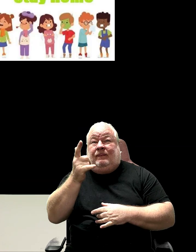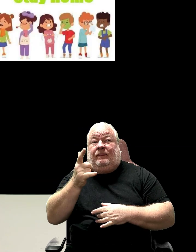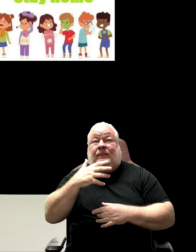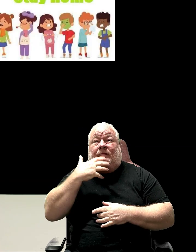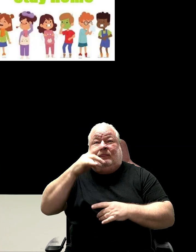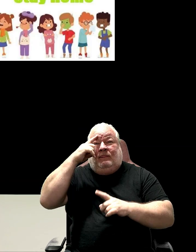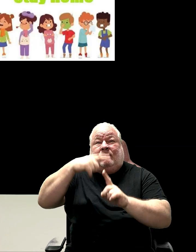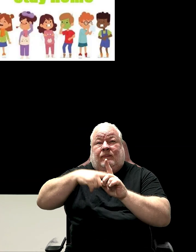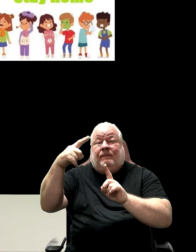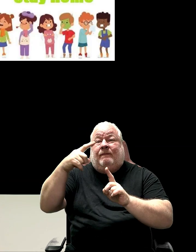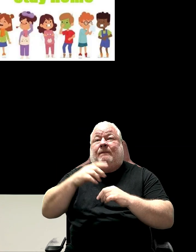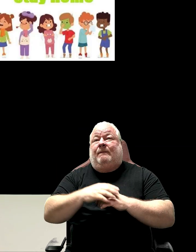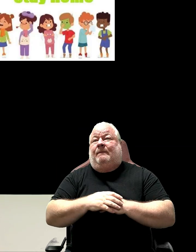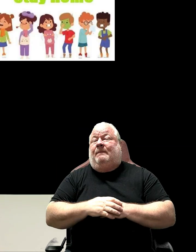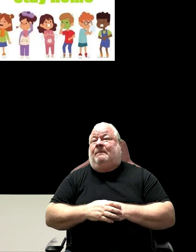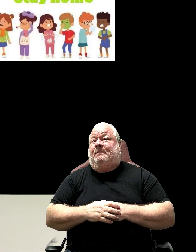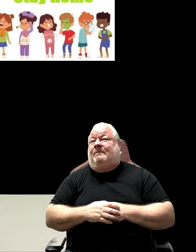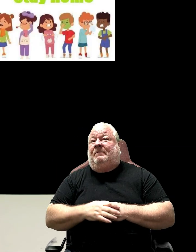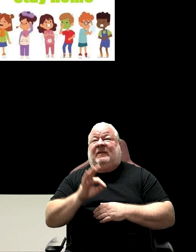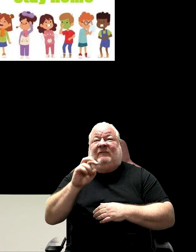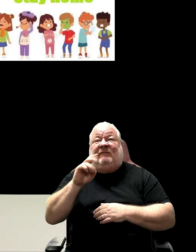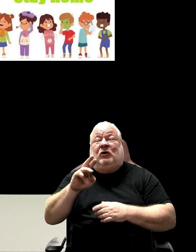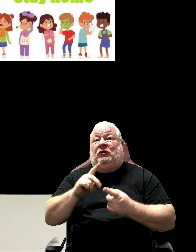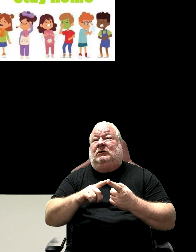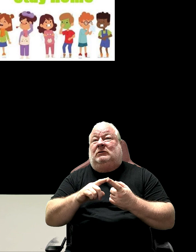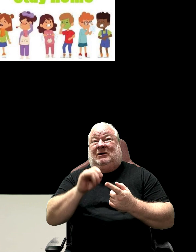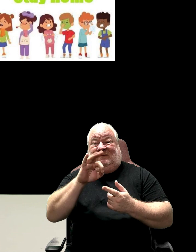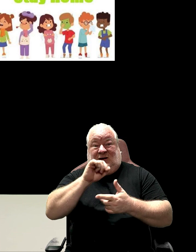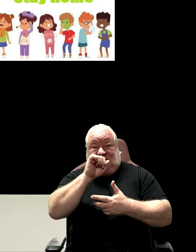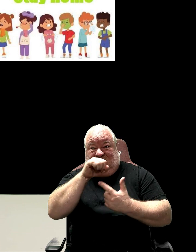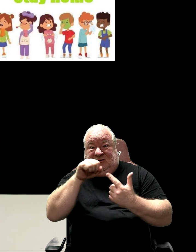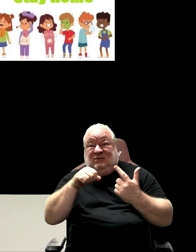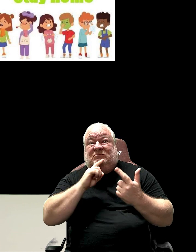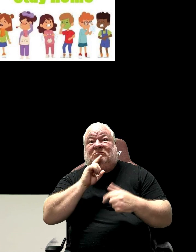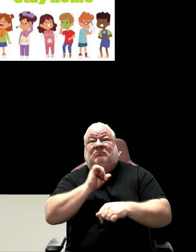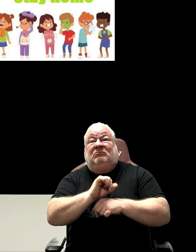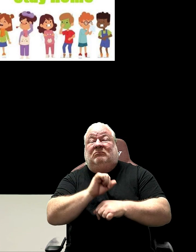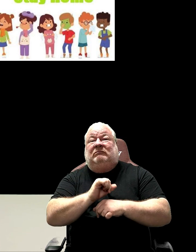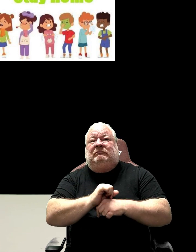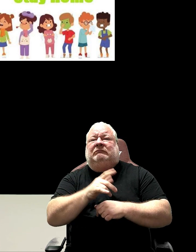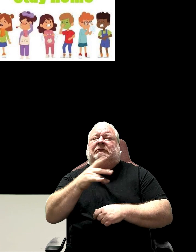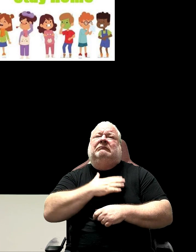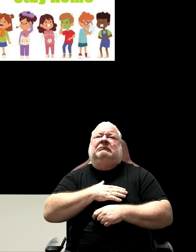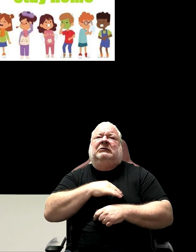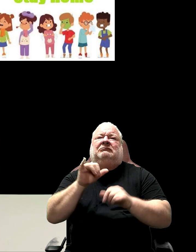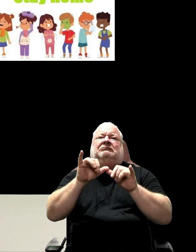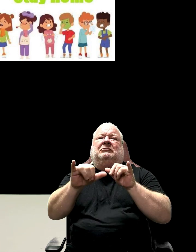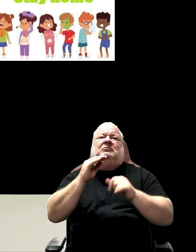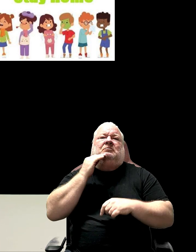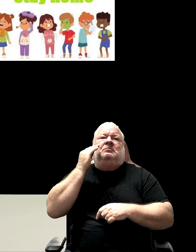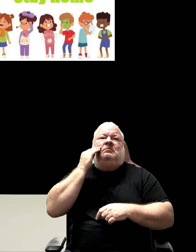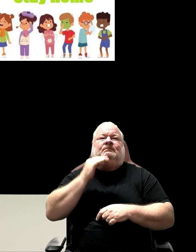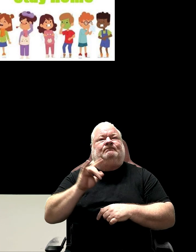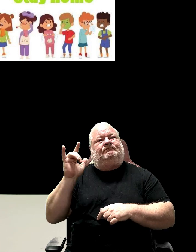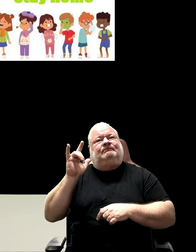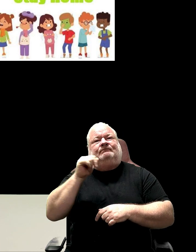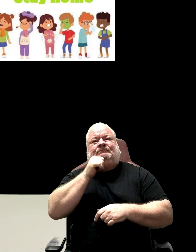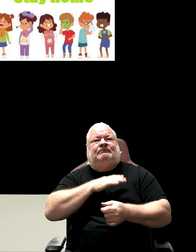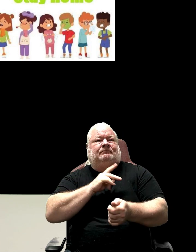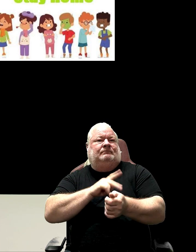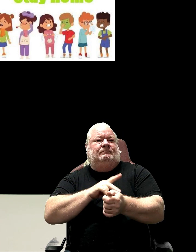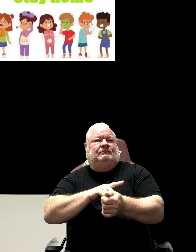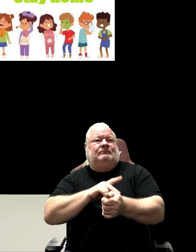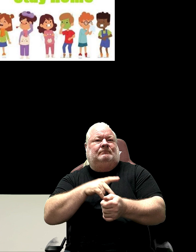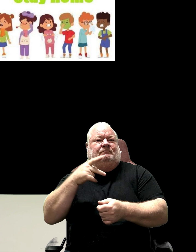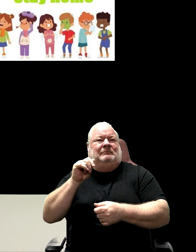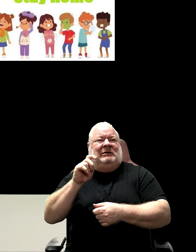Sick? Have a fever? A high temperature? If your answer is yes to any of those questions, please stay home.